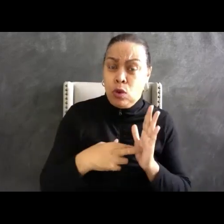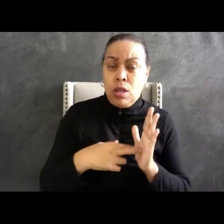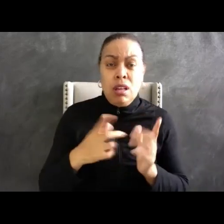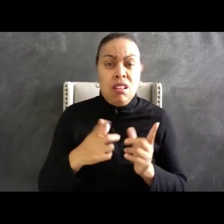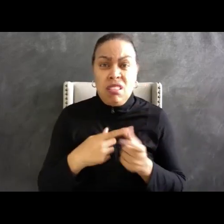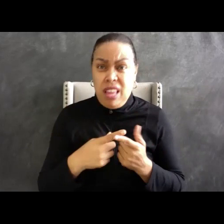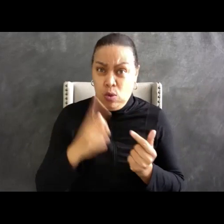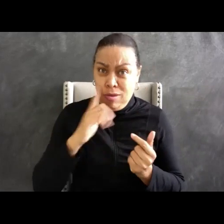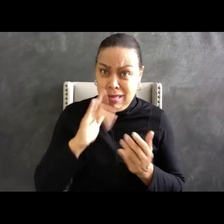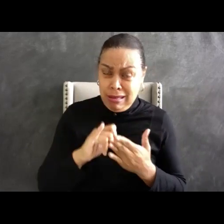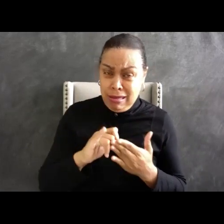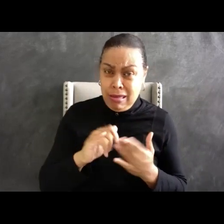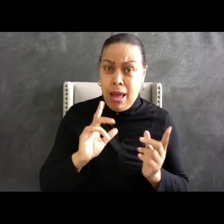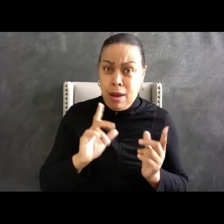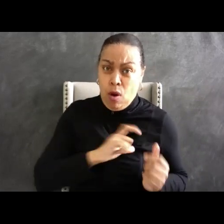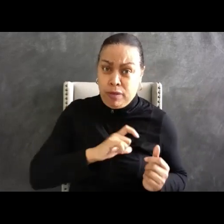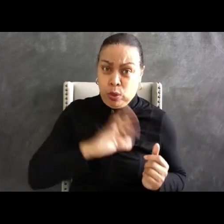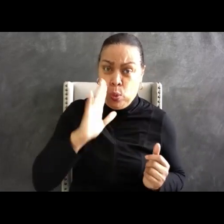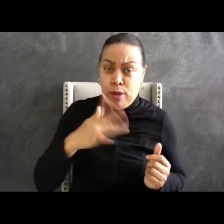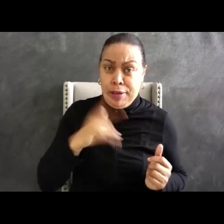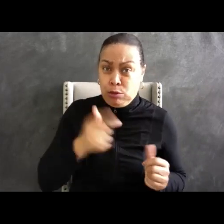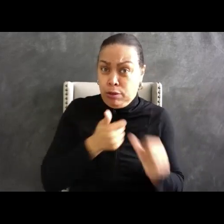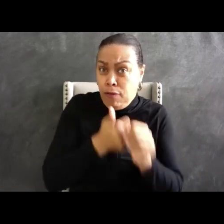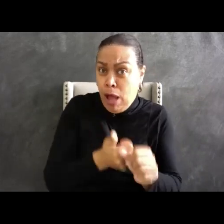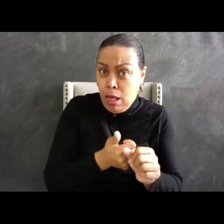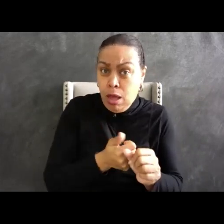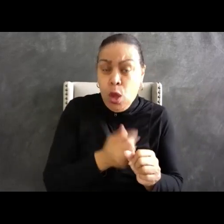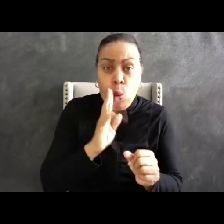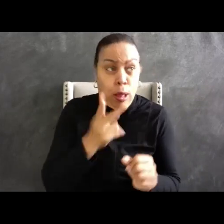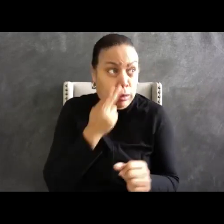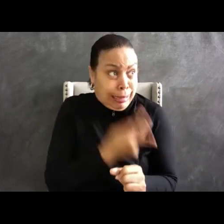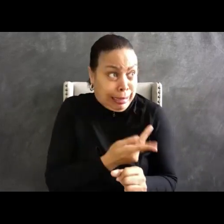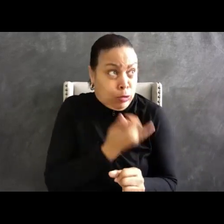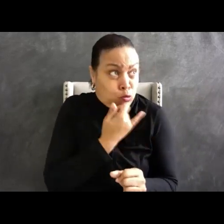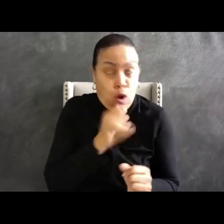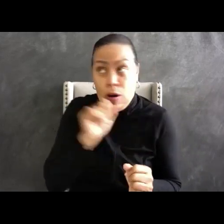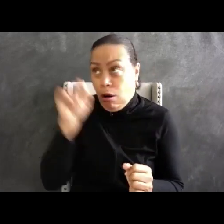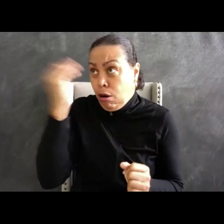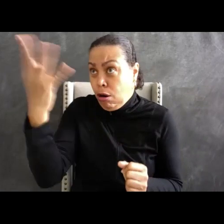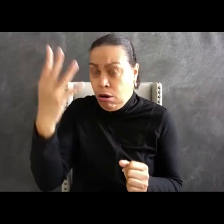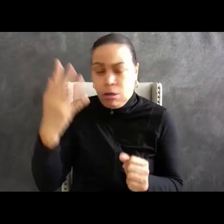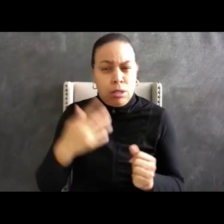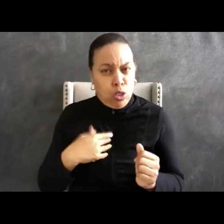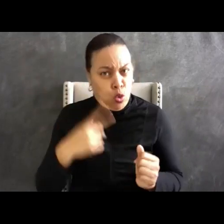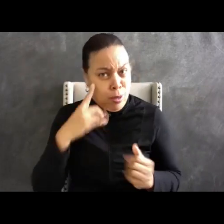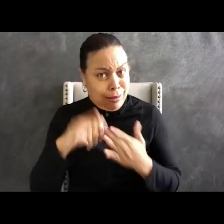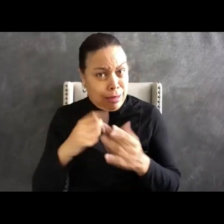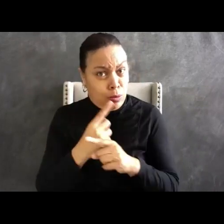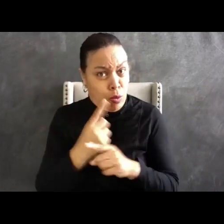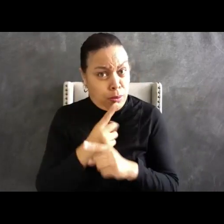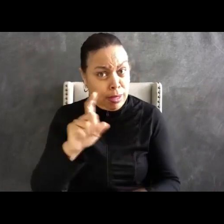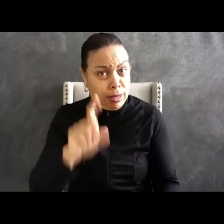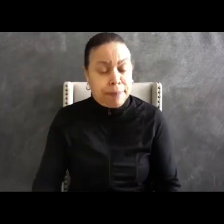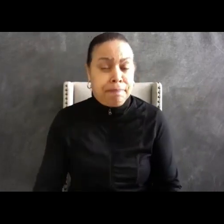report violations of those standards to the appropriate internal authorities? These are